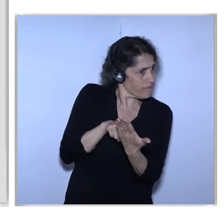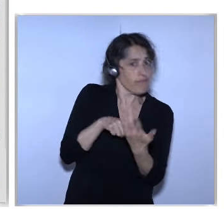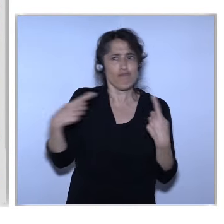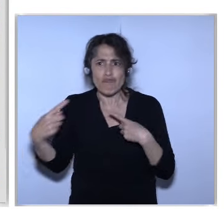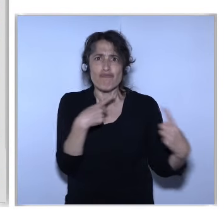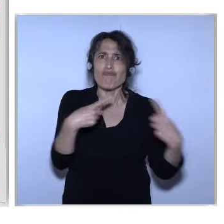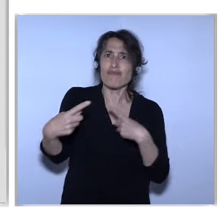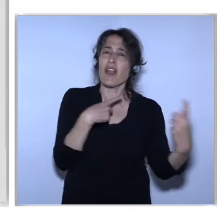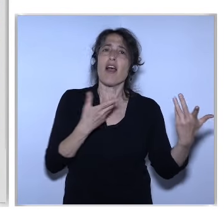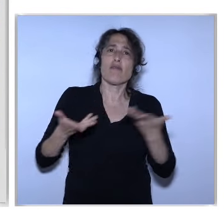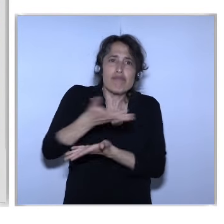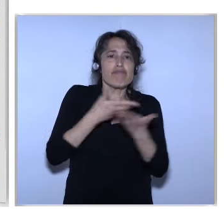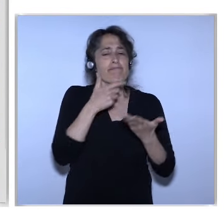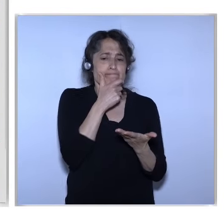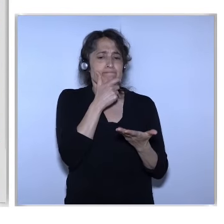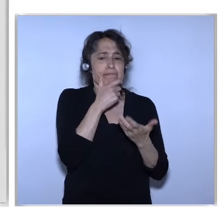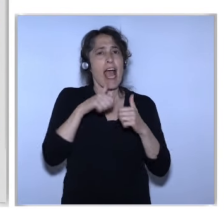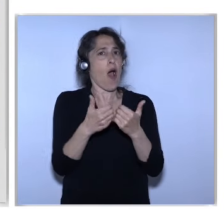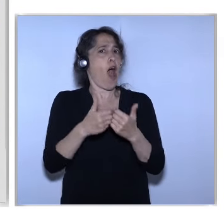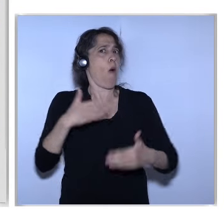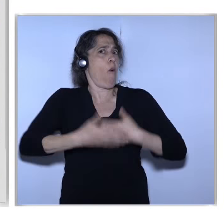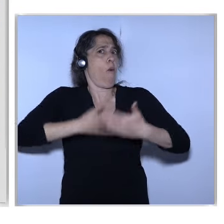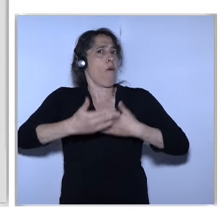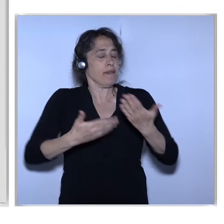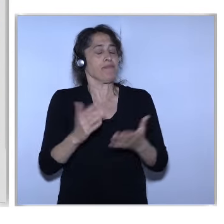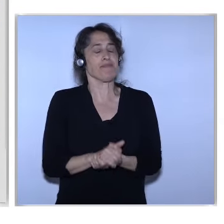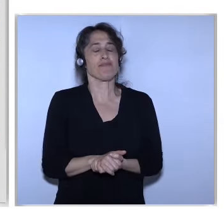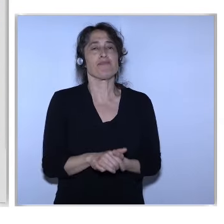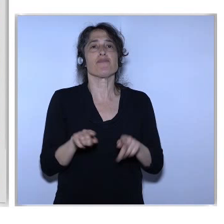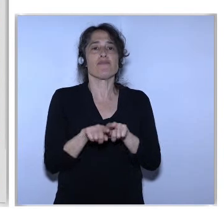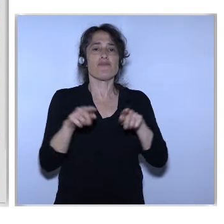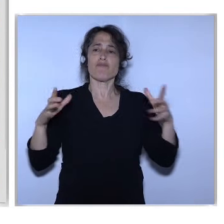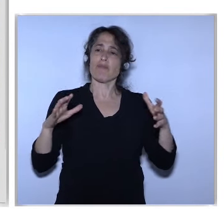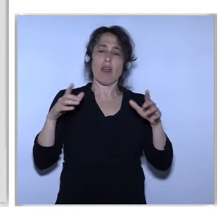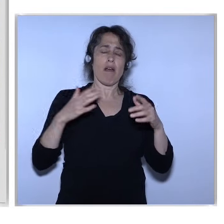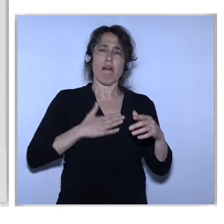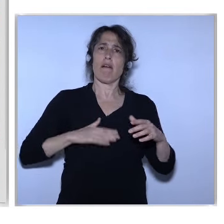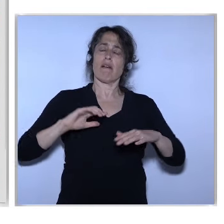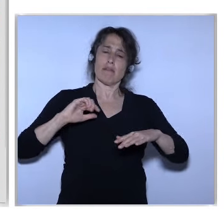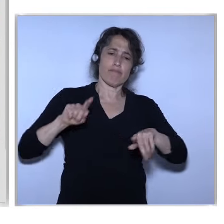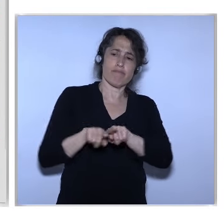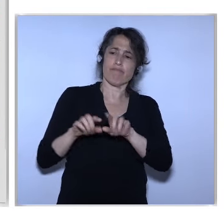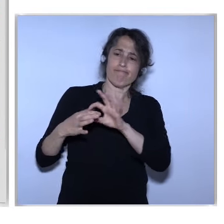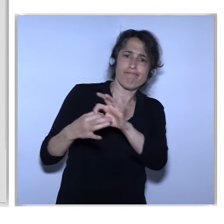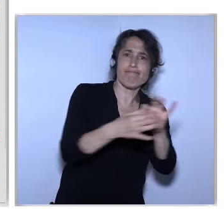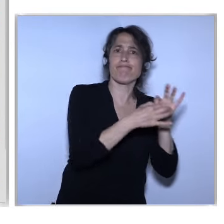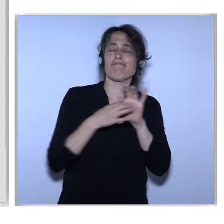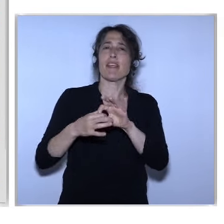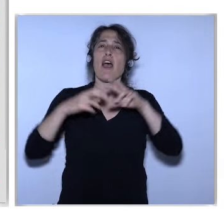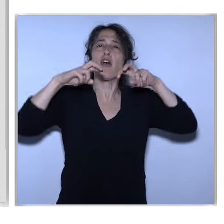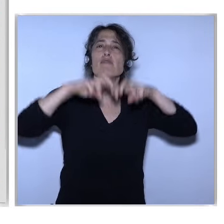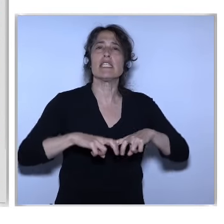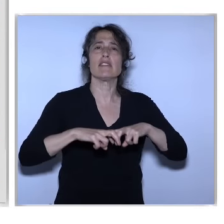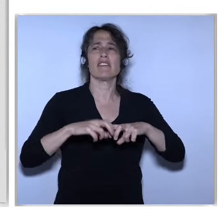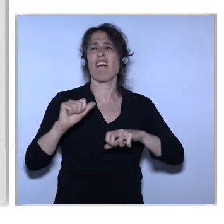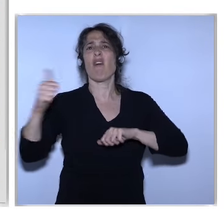The Joint Research Center With It As S3 Platform And Together With Committee Of The Regions To Organize Certain